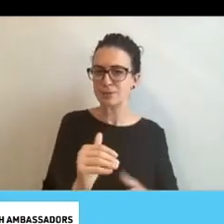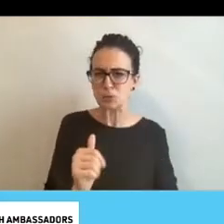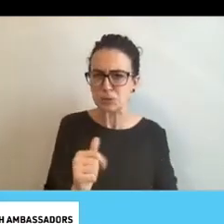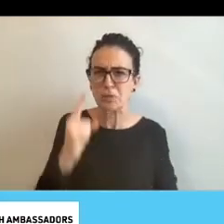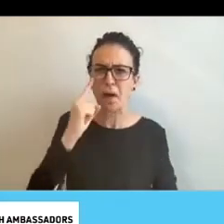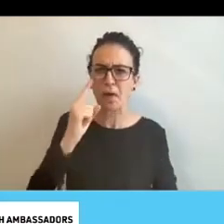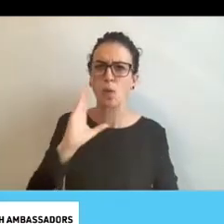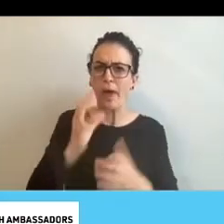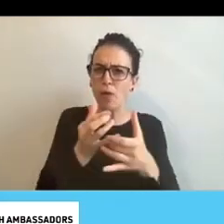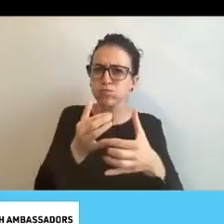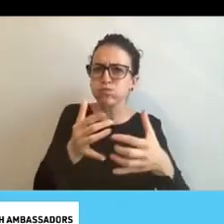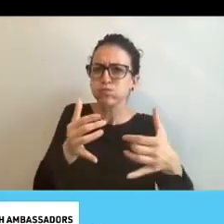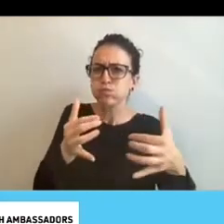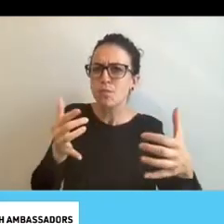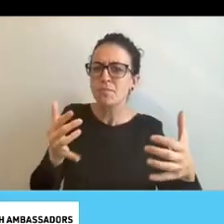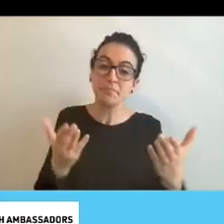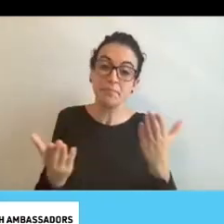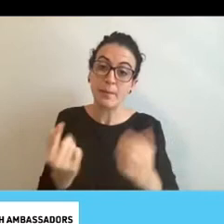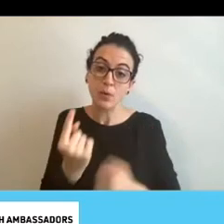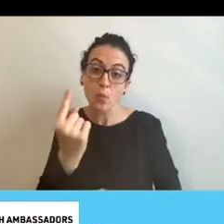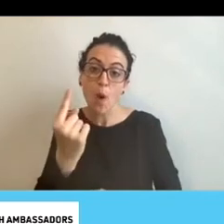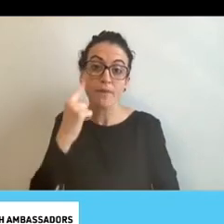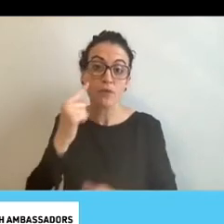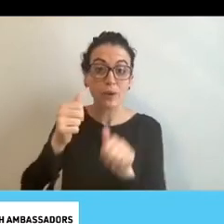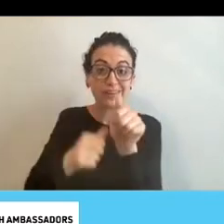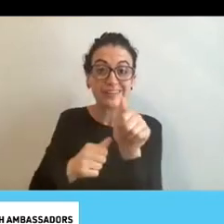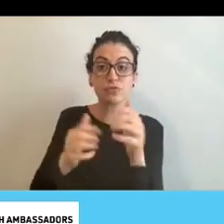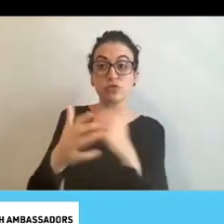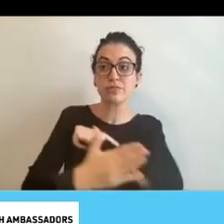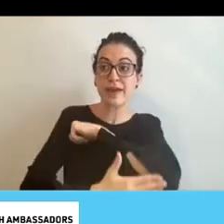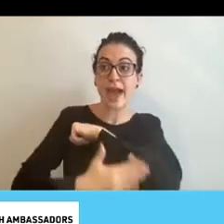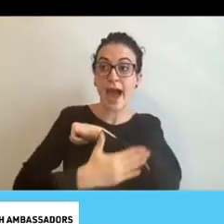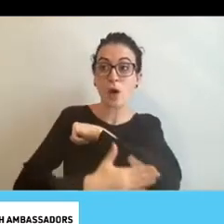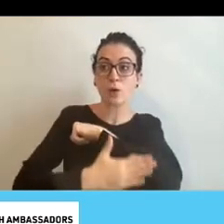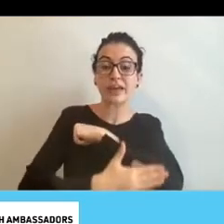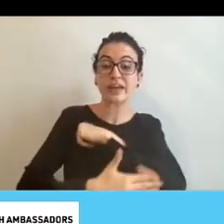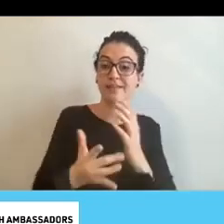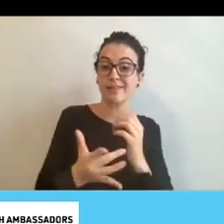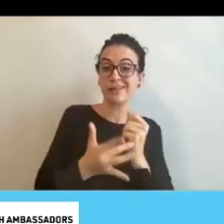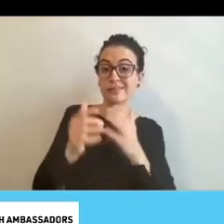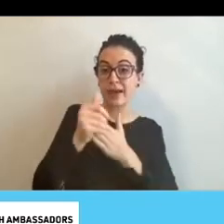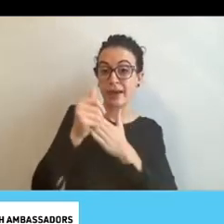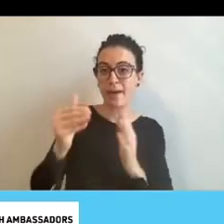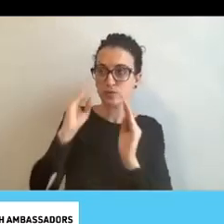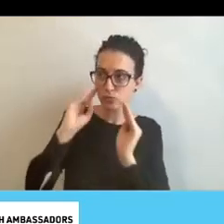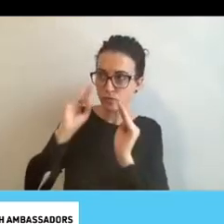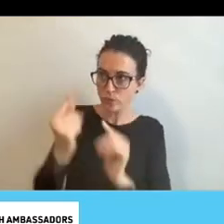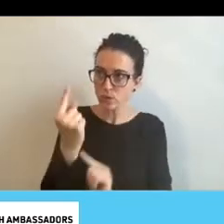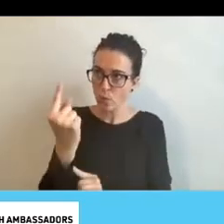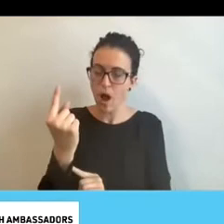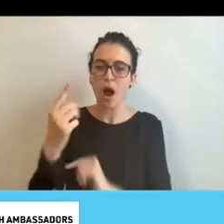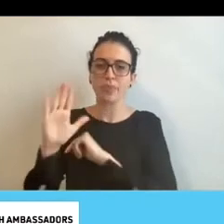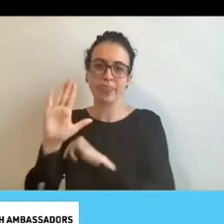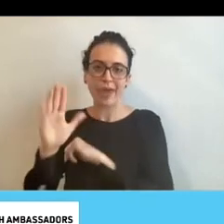where the tech ambassador can focus on that county and